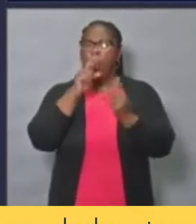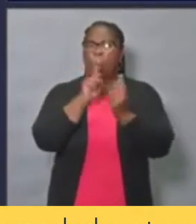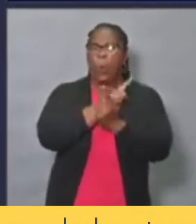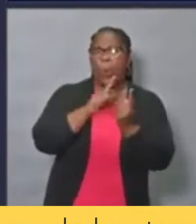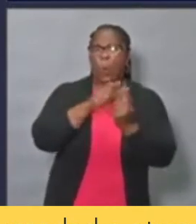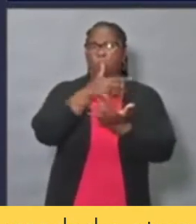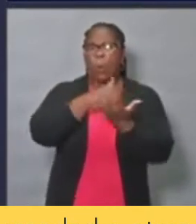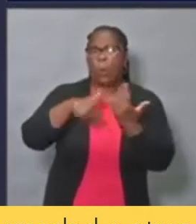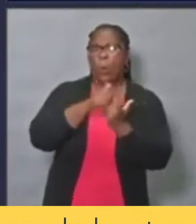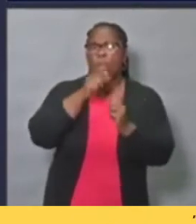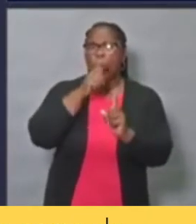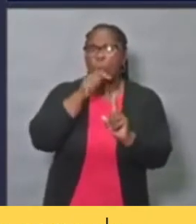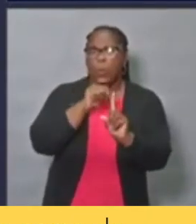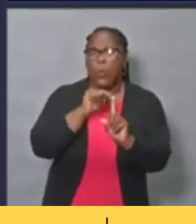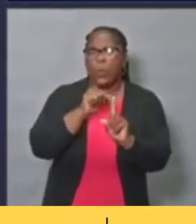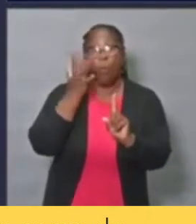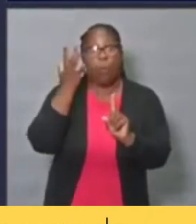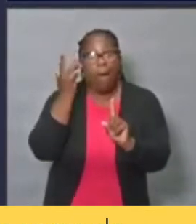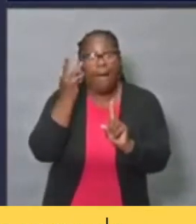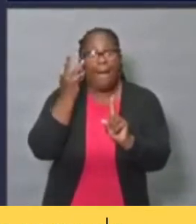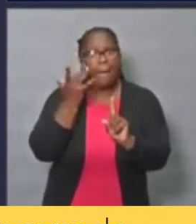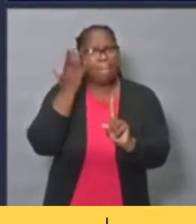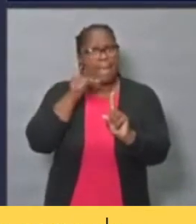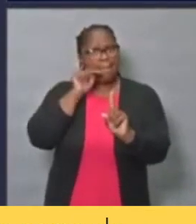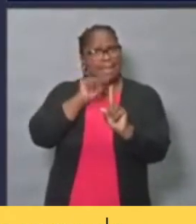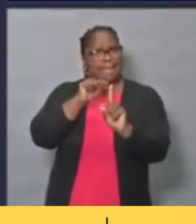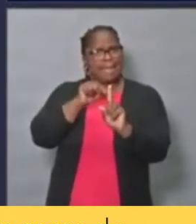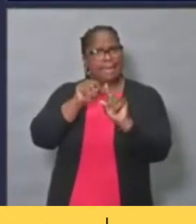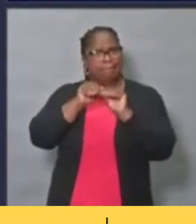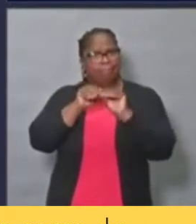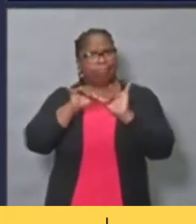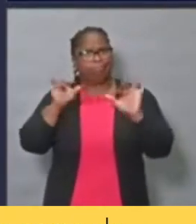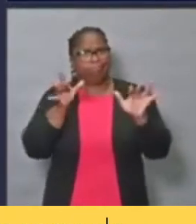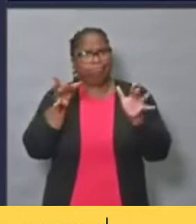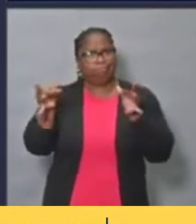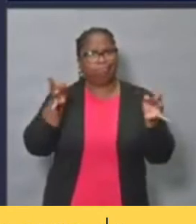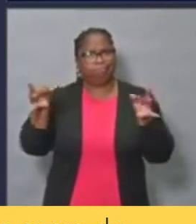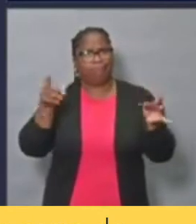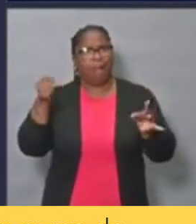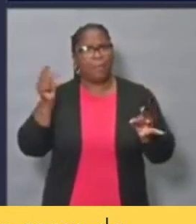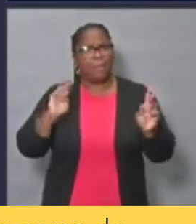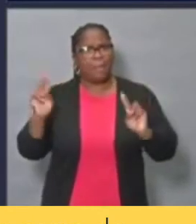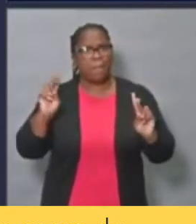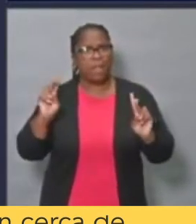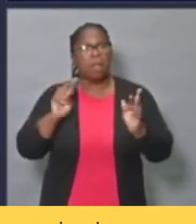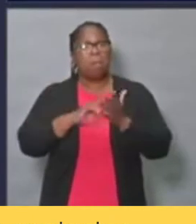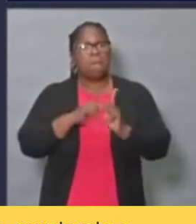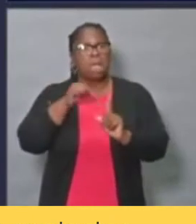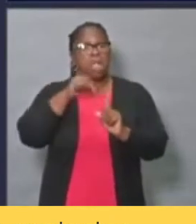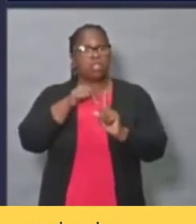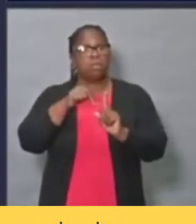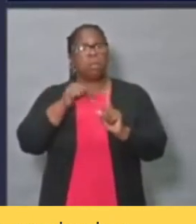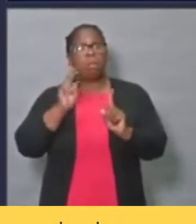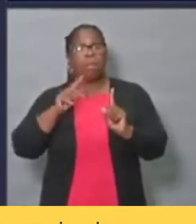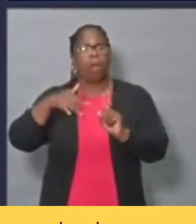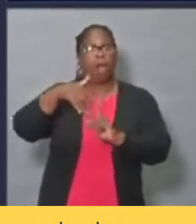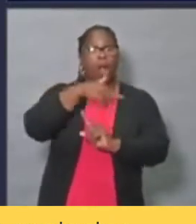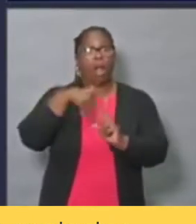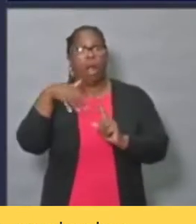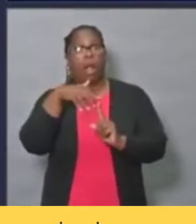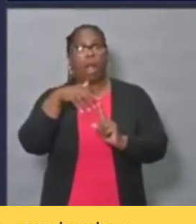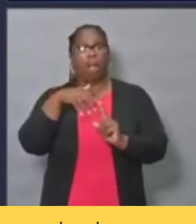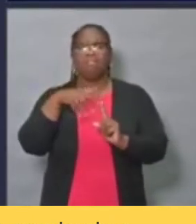the disease to others so that we can let anyone know that they may have been exposed to somebody who was